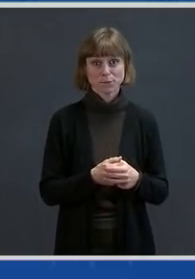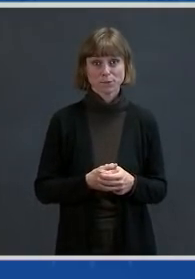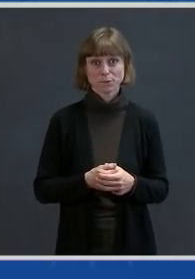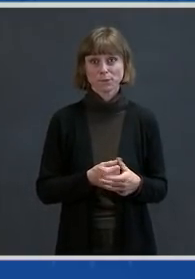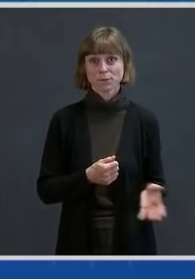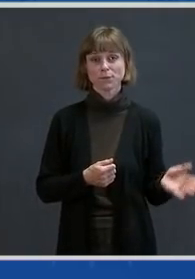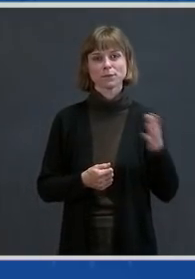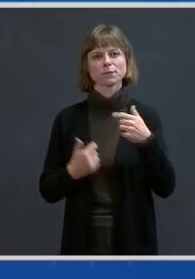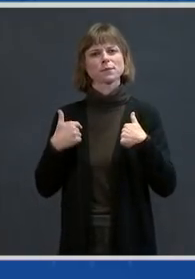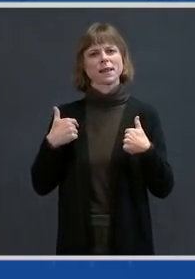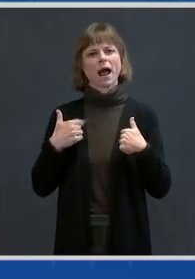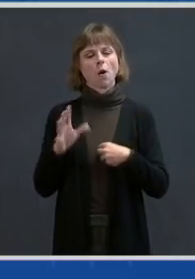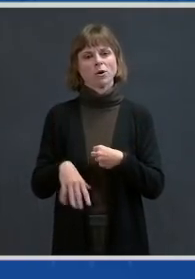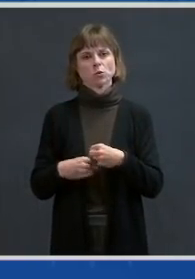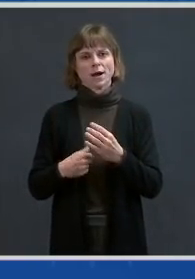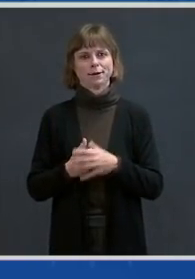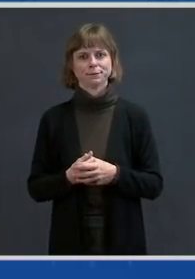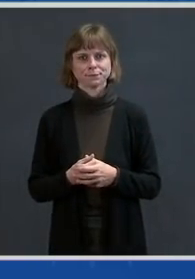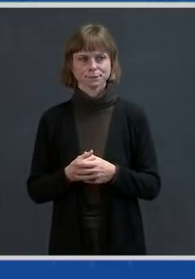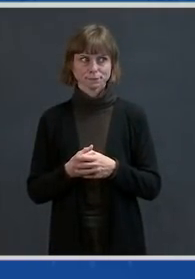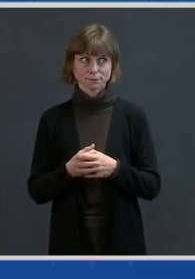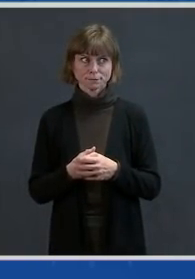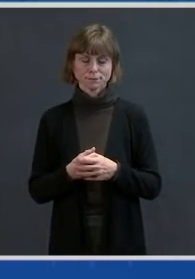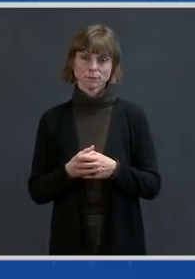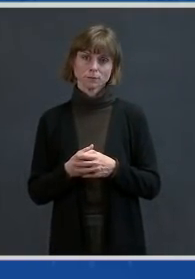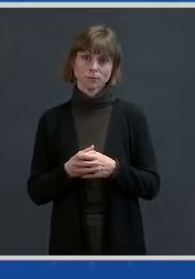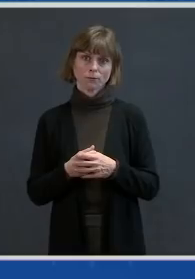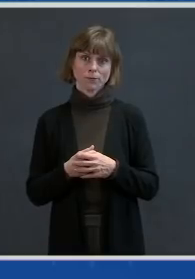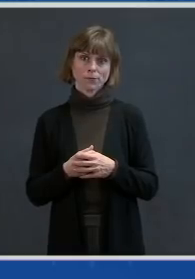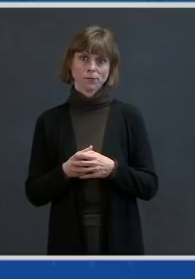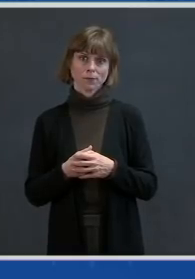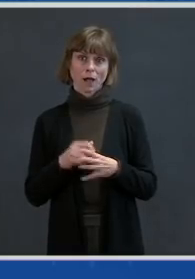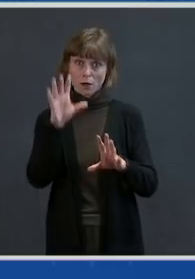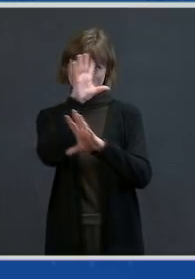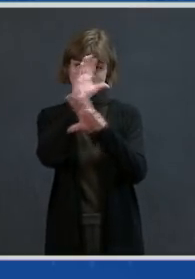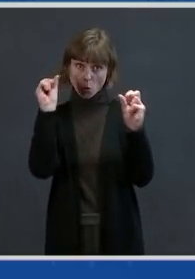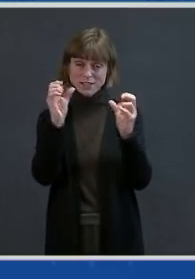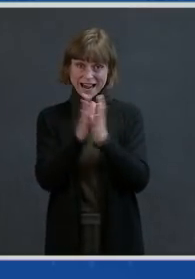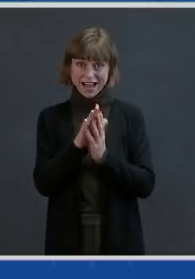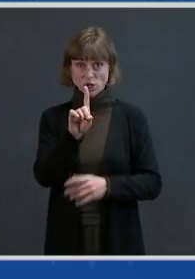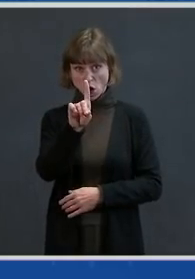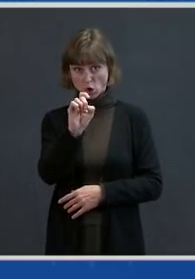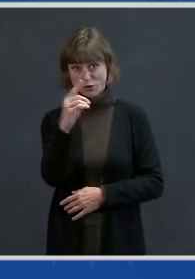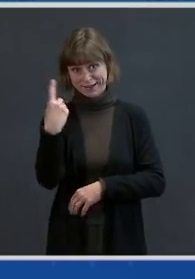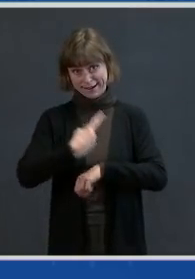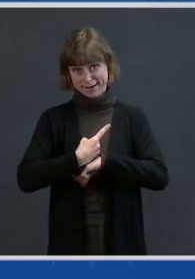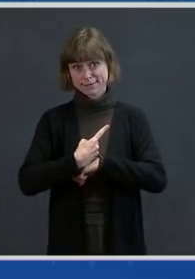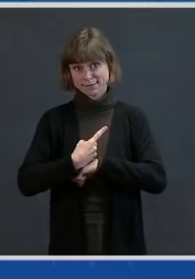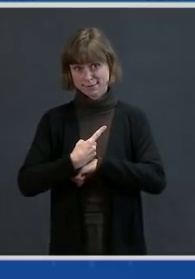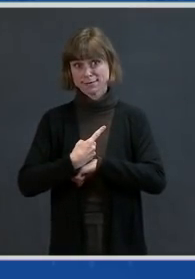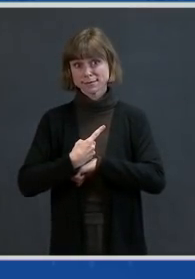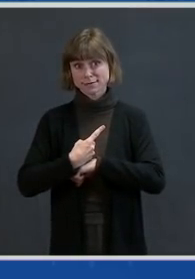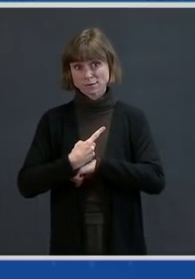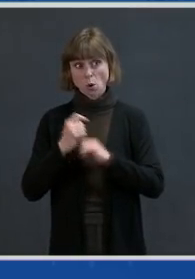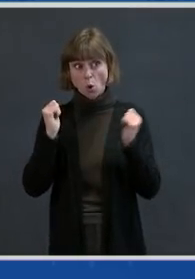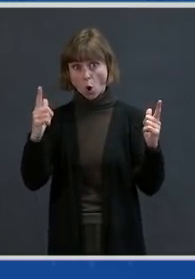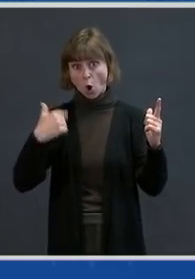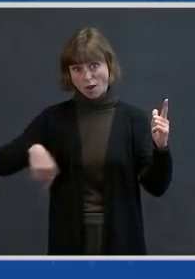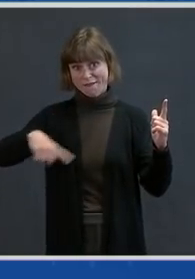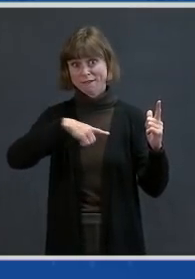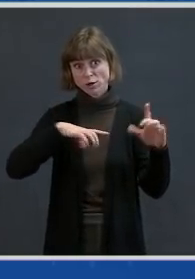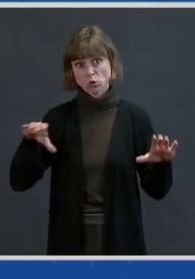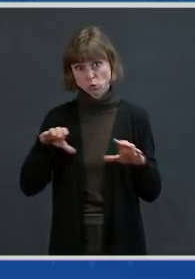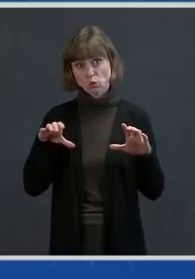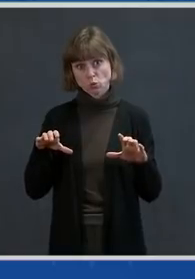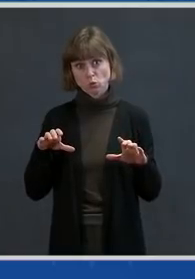add to that. The President has asked that for 100 days, we all do our part as a